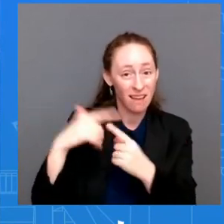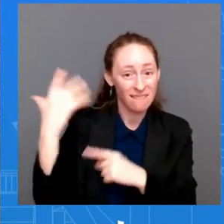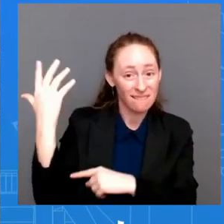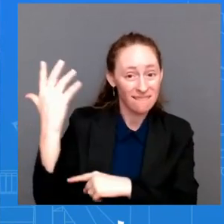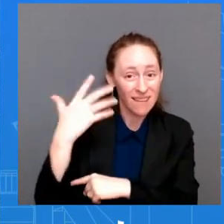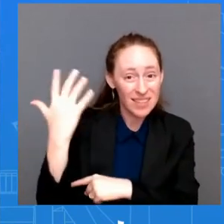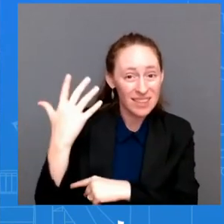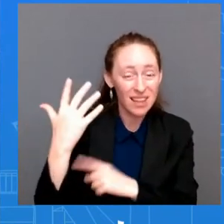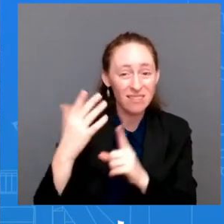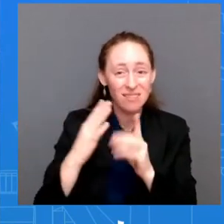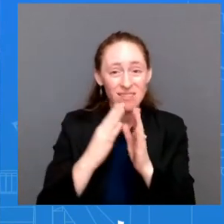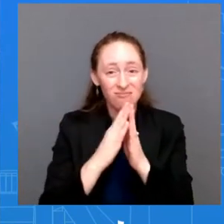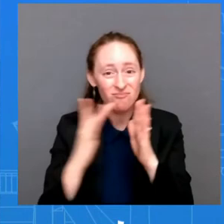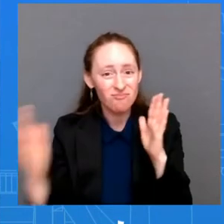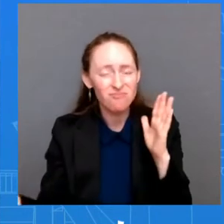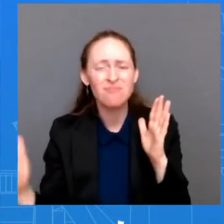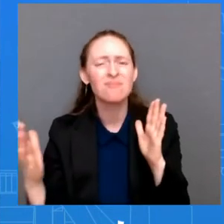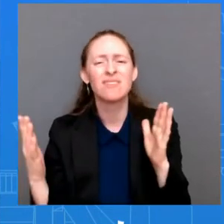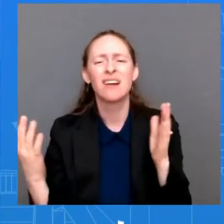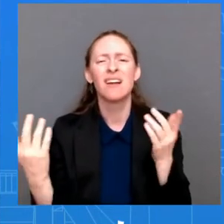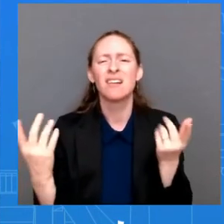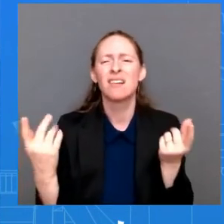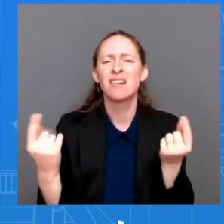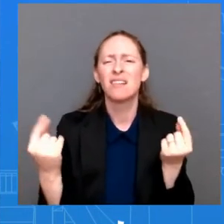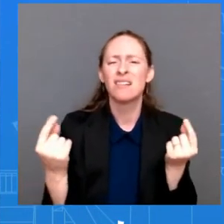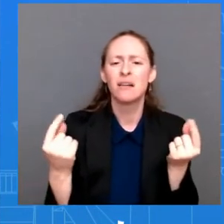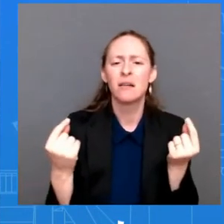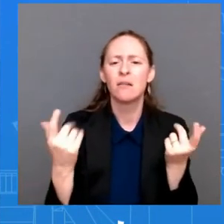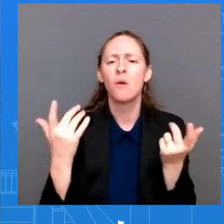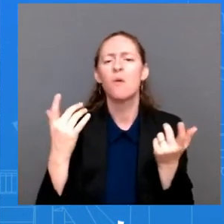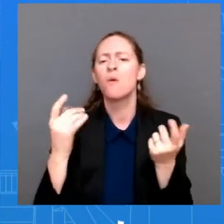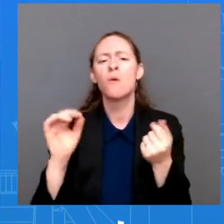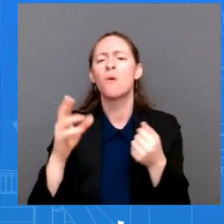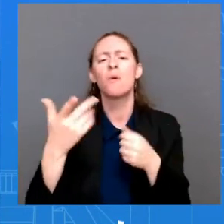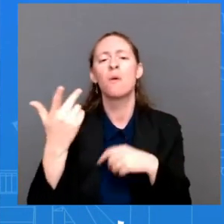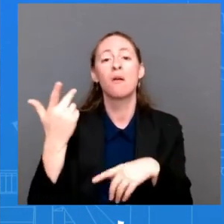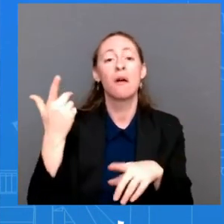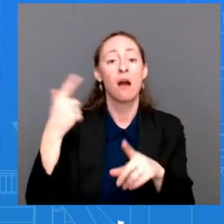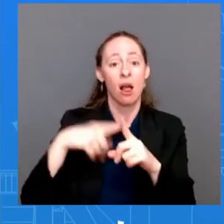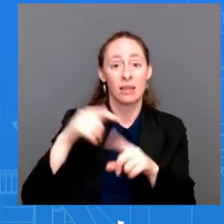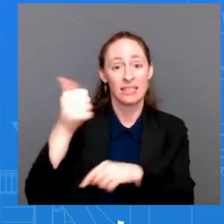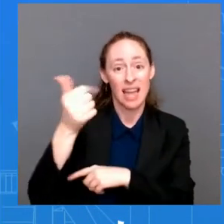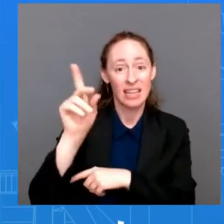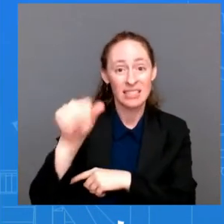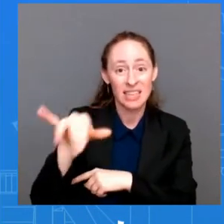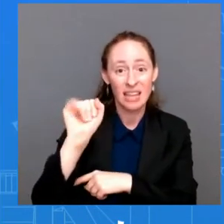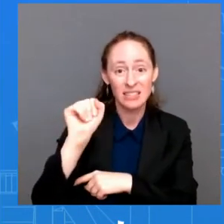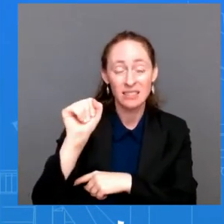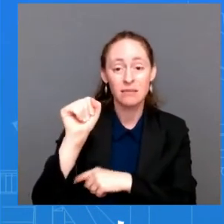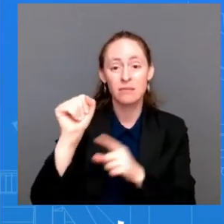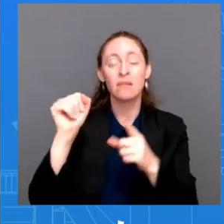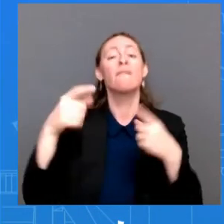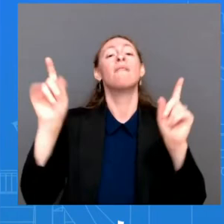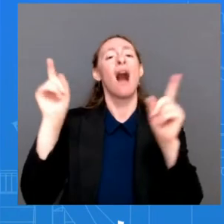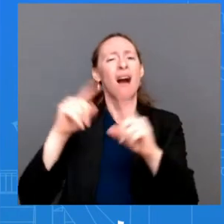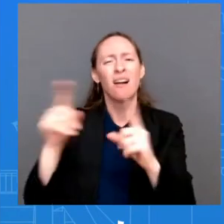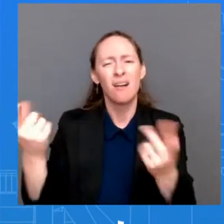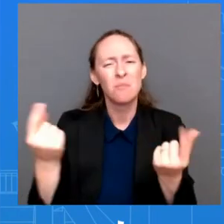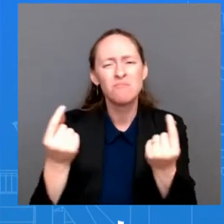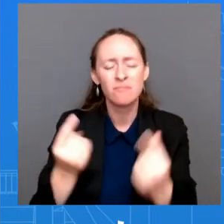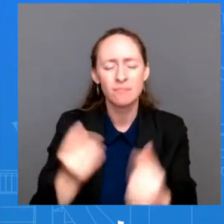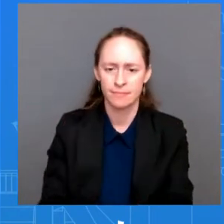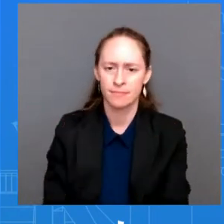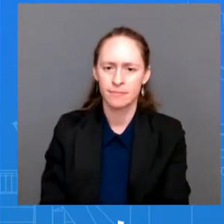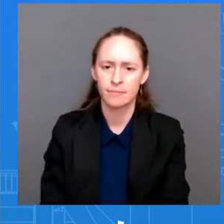set the clock and 10 days out from the rebound positive? What's the guidance on that? So he's going to abide by CDC recommendations.